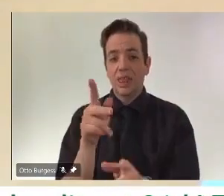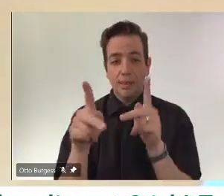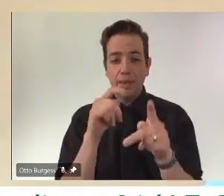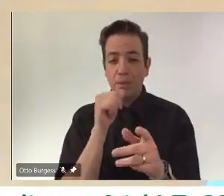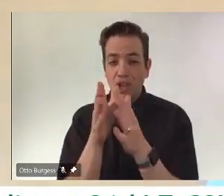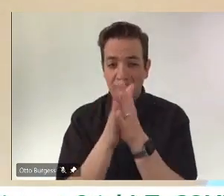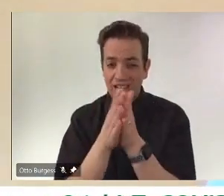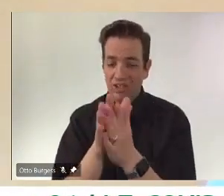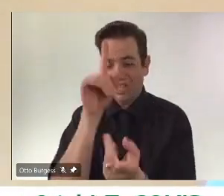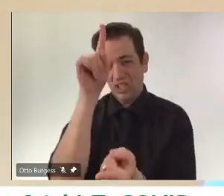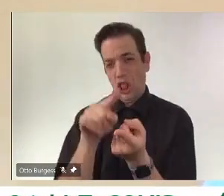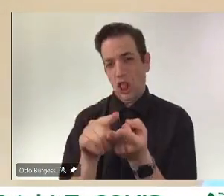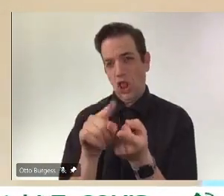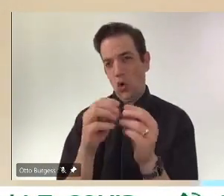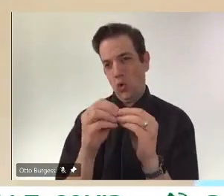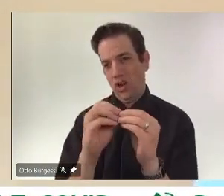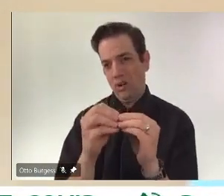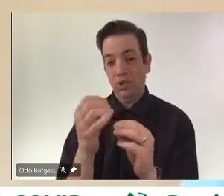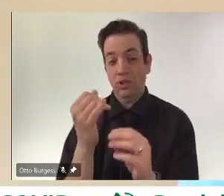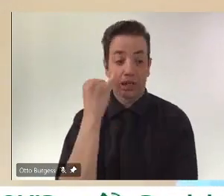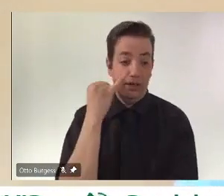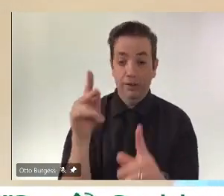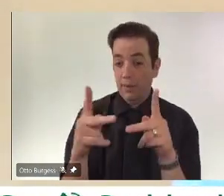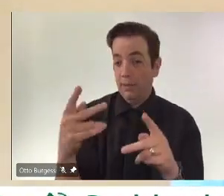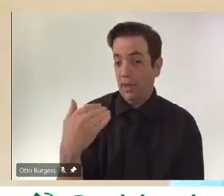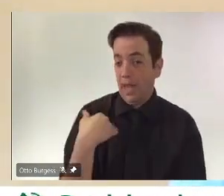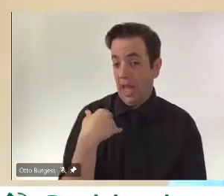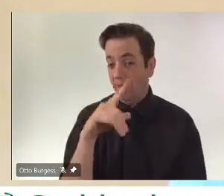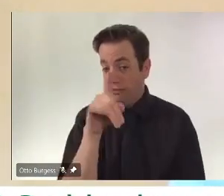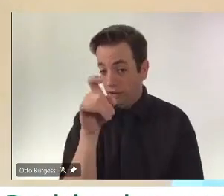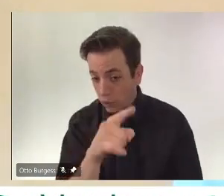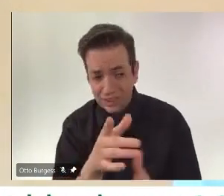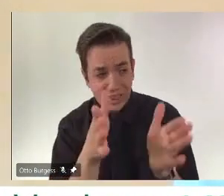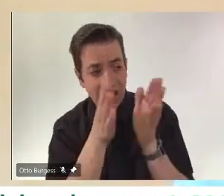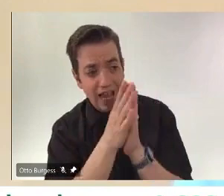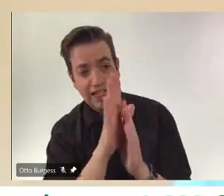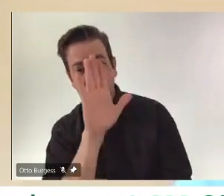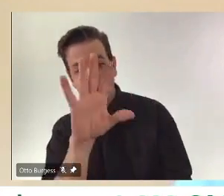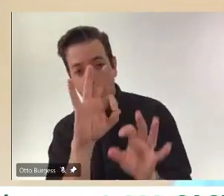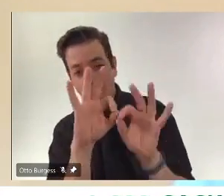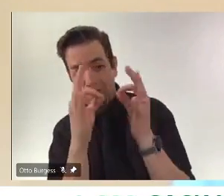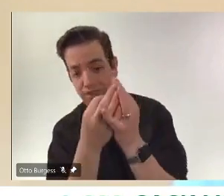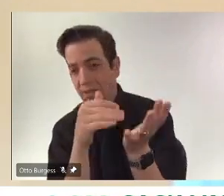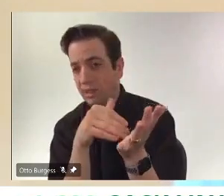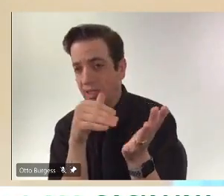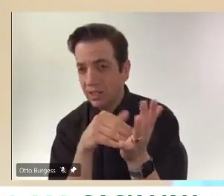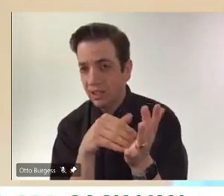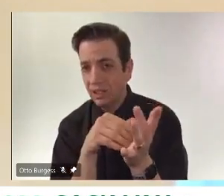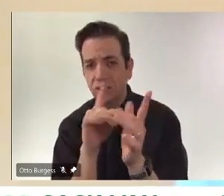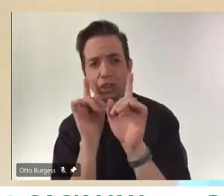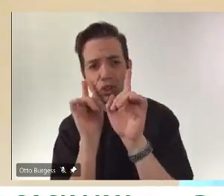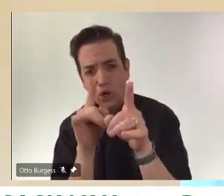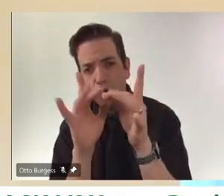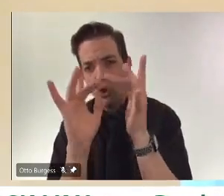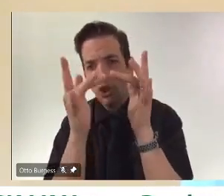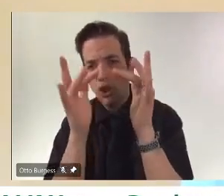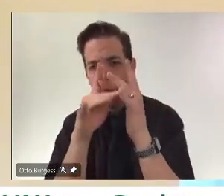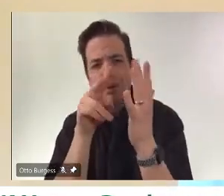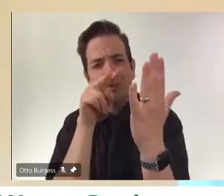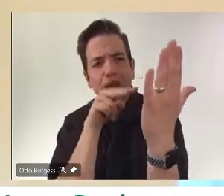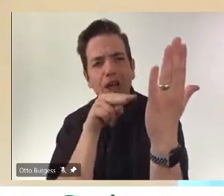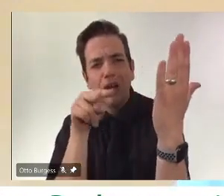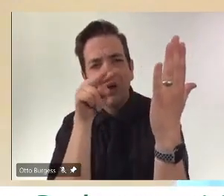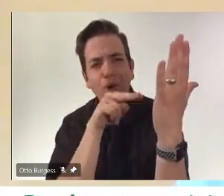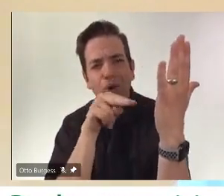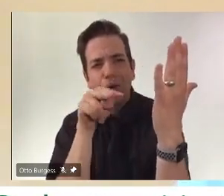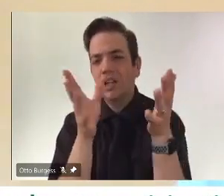people still have questions, you know, talk to your family physician, go to credible websites, talk to your pharmacist. I think what we have seen is